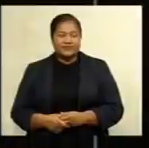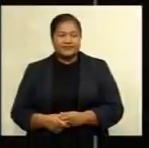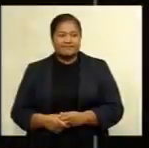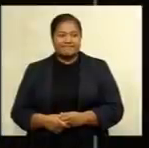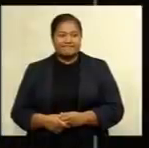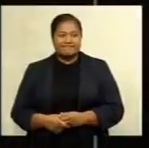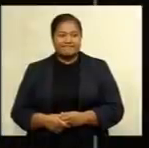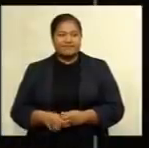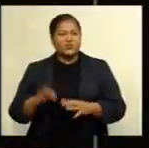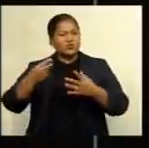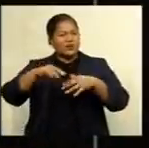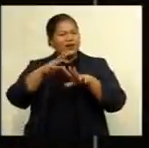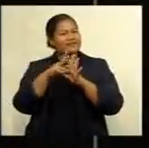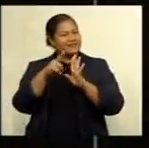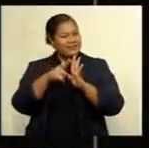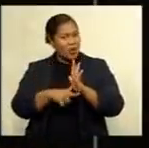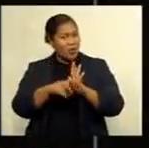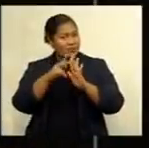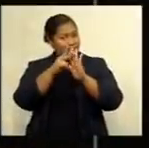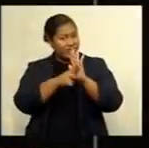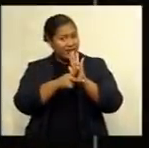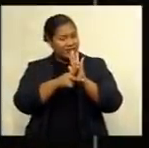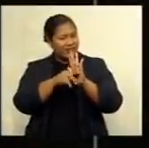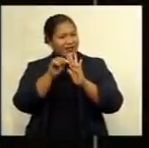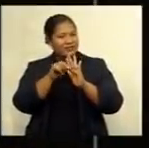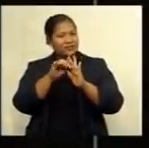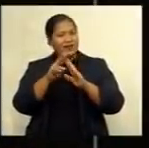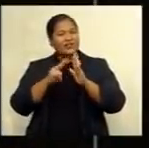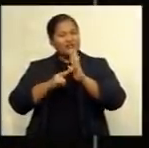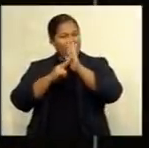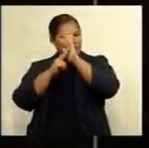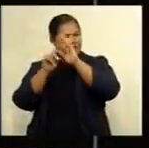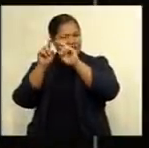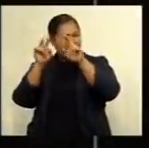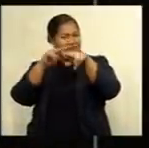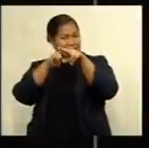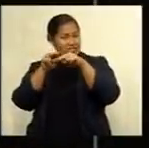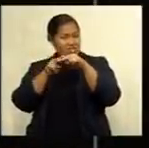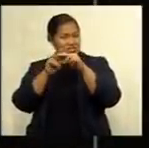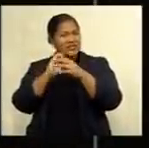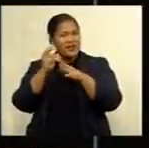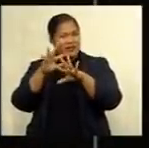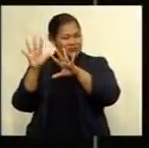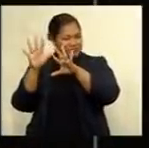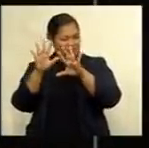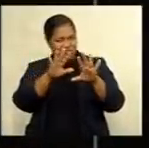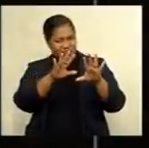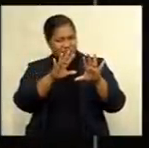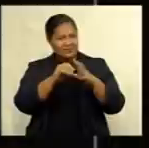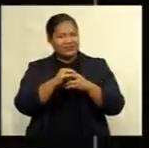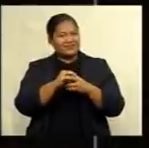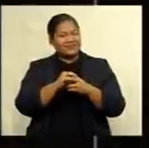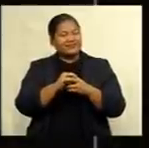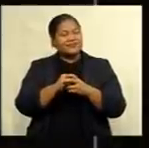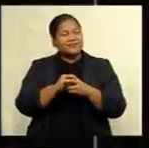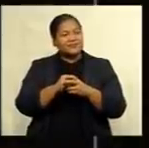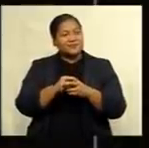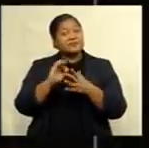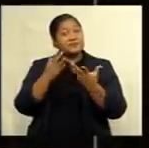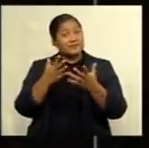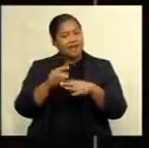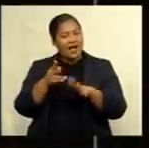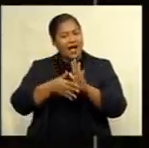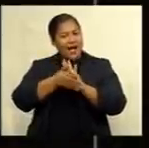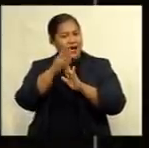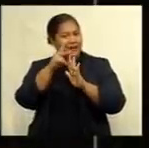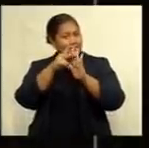A weakening trough of low pressure lies just to the north of Fiji and is gradually moving north away from the group. Meanwhile, a high